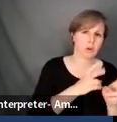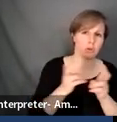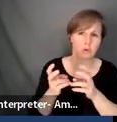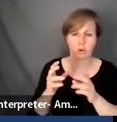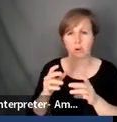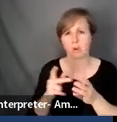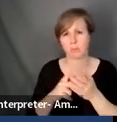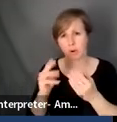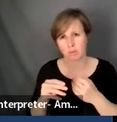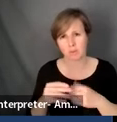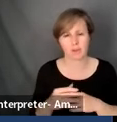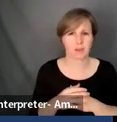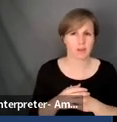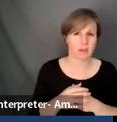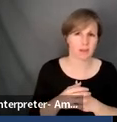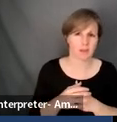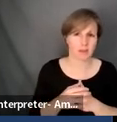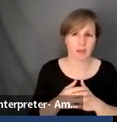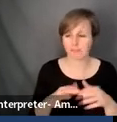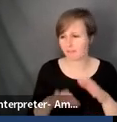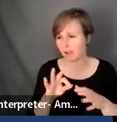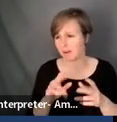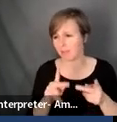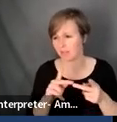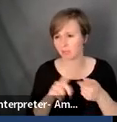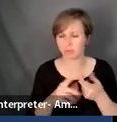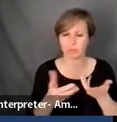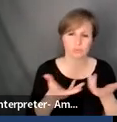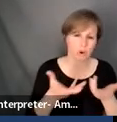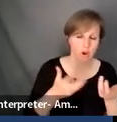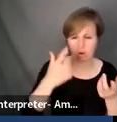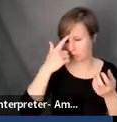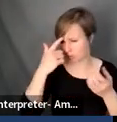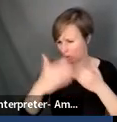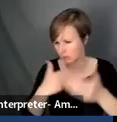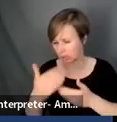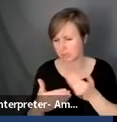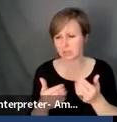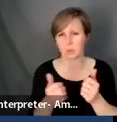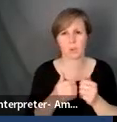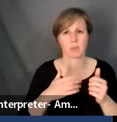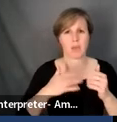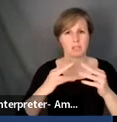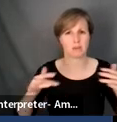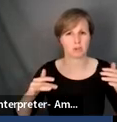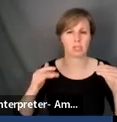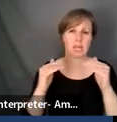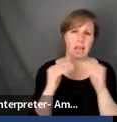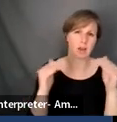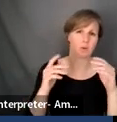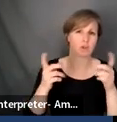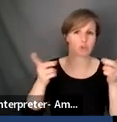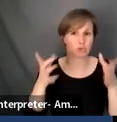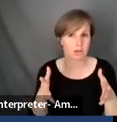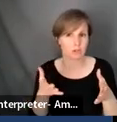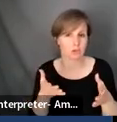solace and, and a place to talk and, and also processed with my diversity equity directors at school.